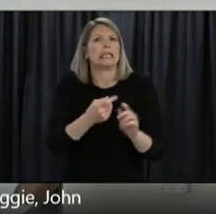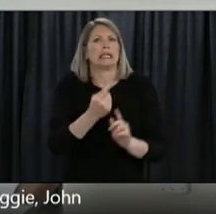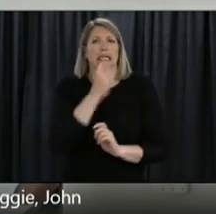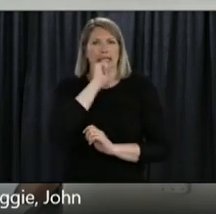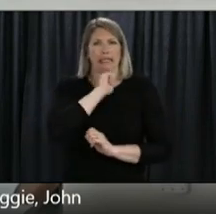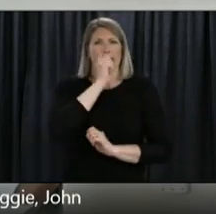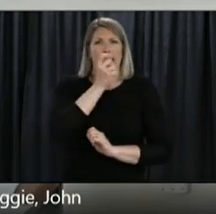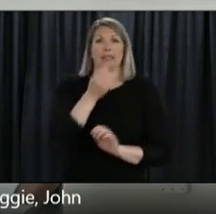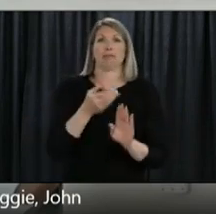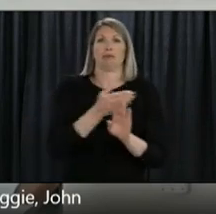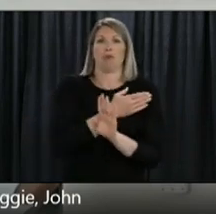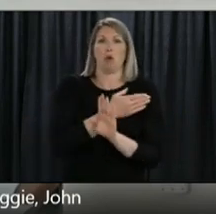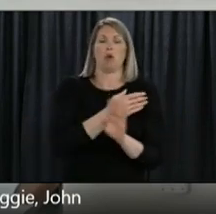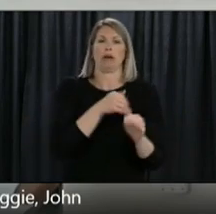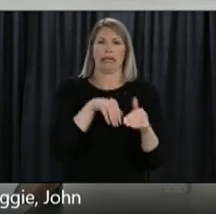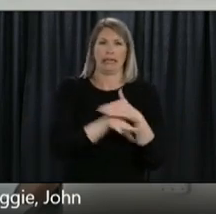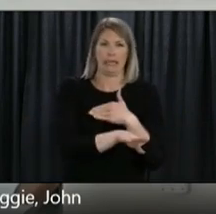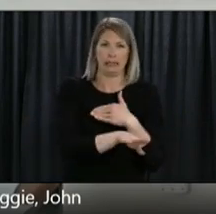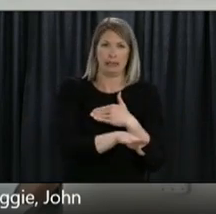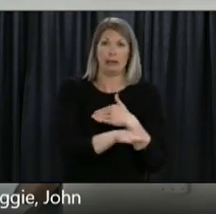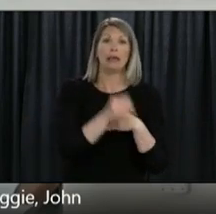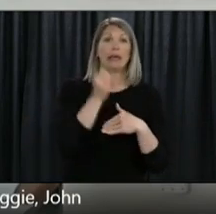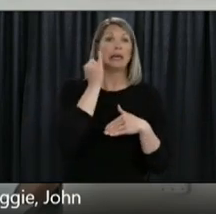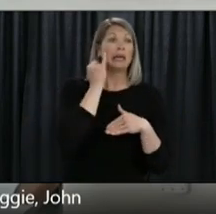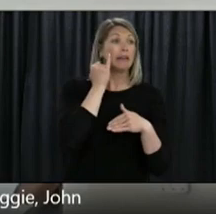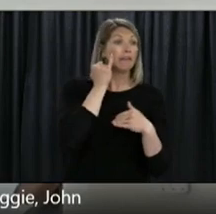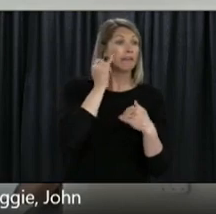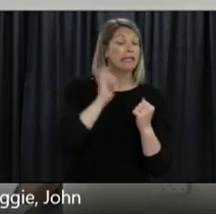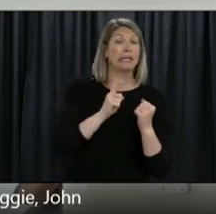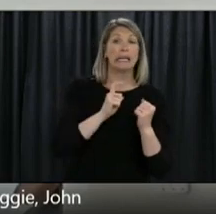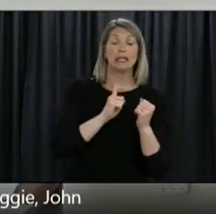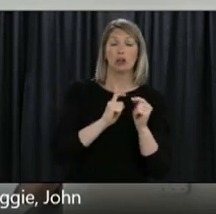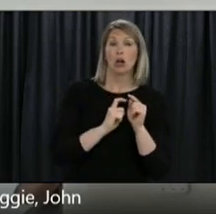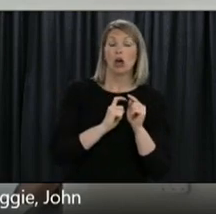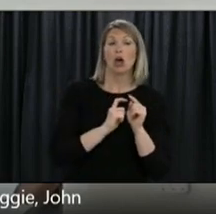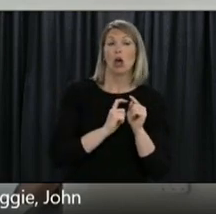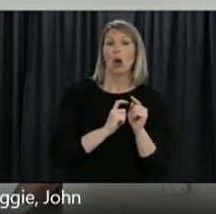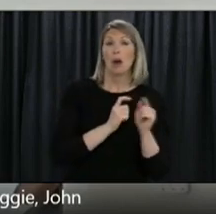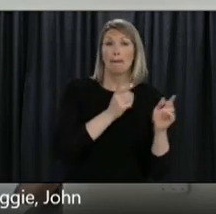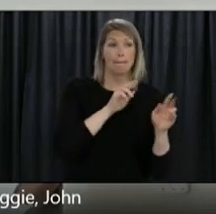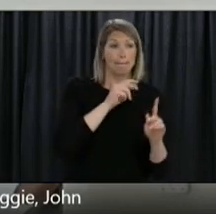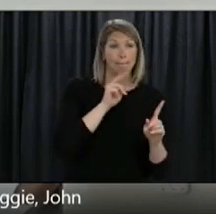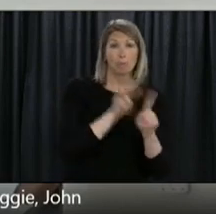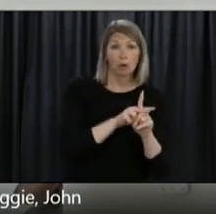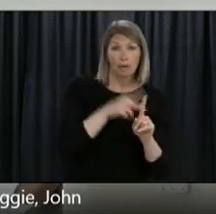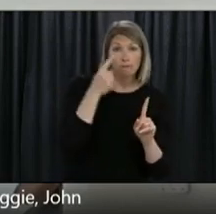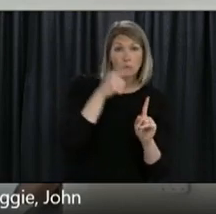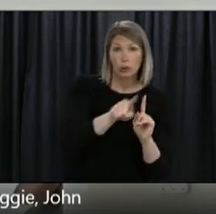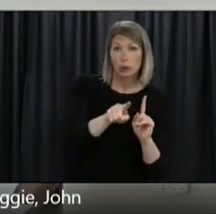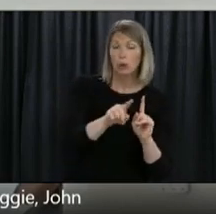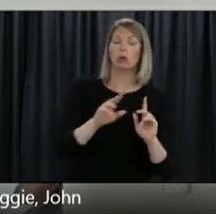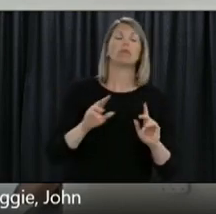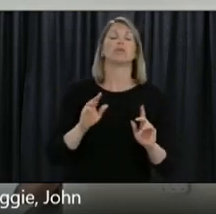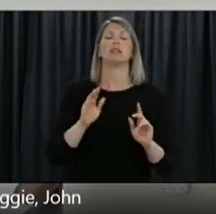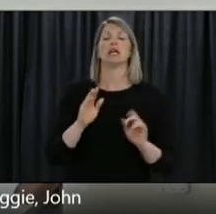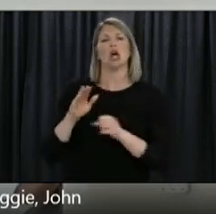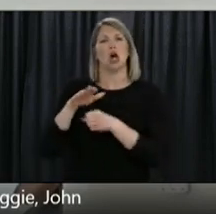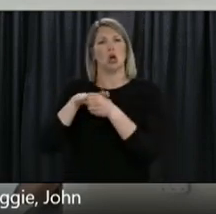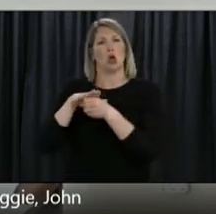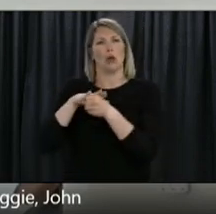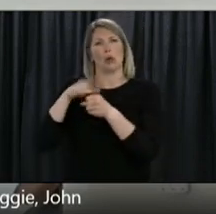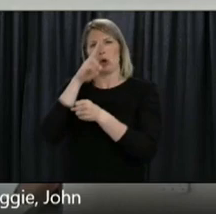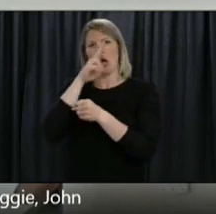when you get your appointment, you need to ring 811 to organize this. This will be organized for you through the regional health authority.